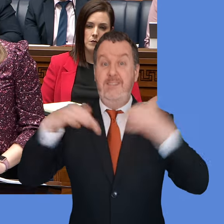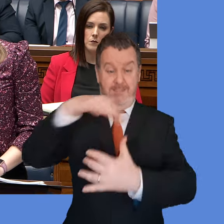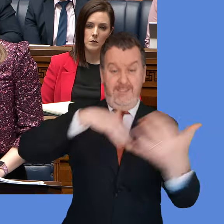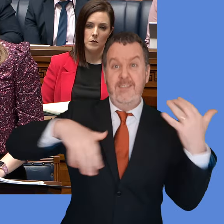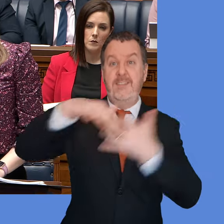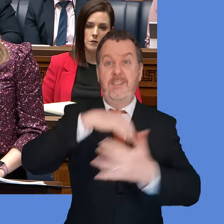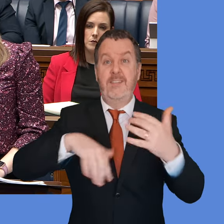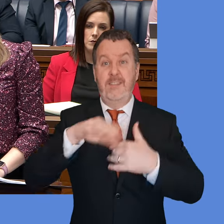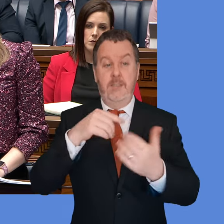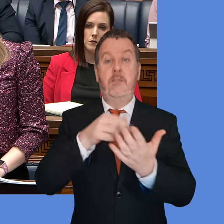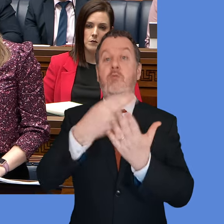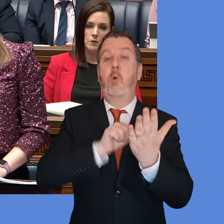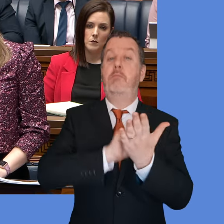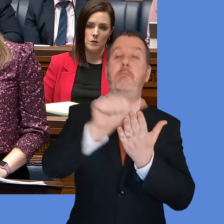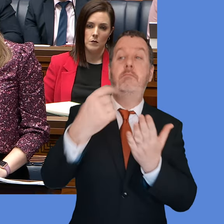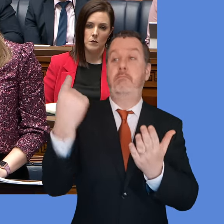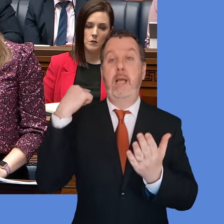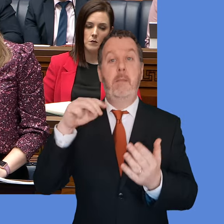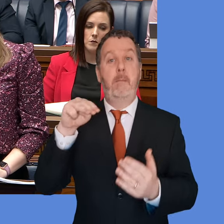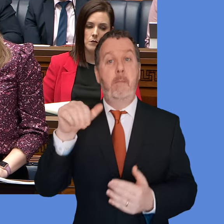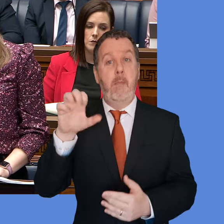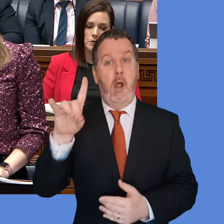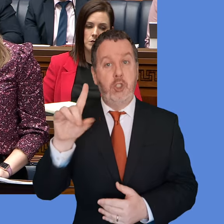The Task Force report was published, as I said, in March 2022.